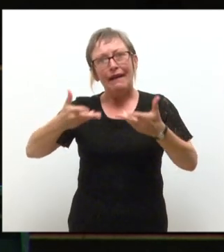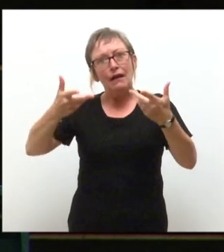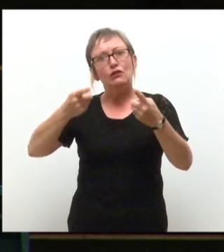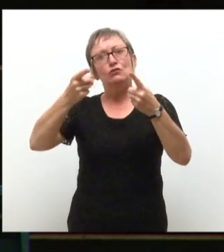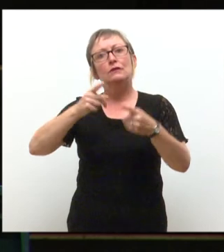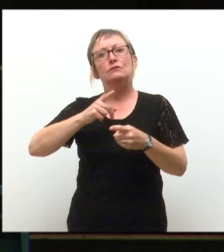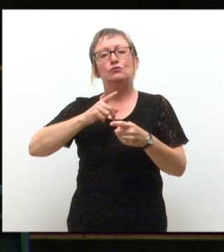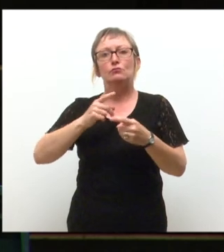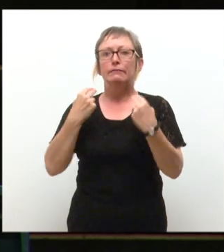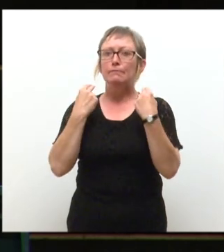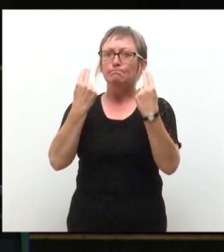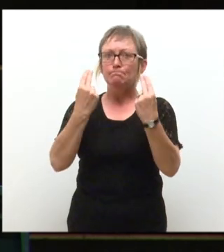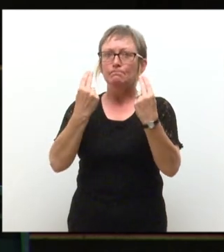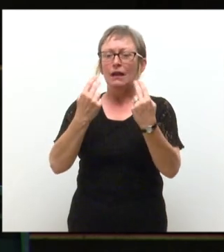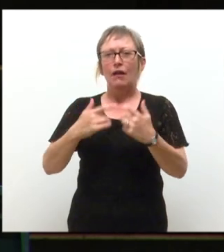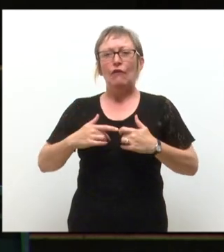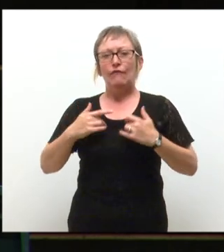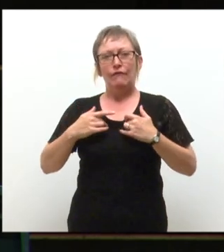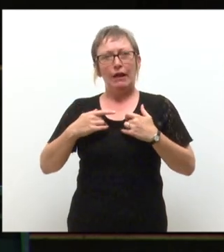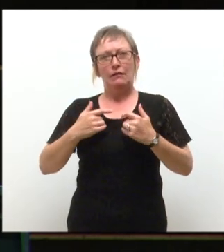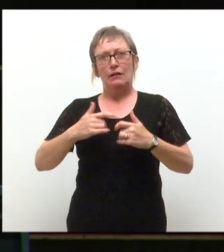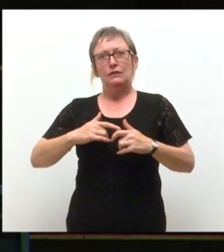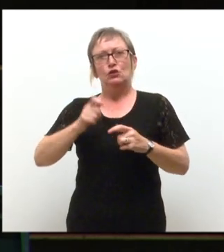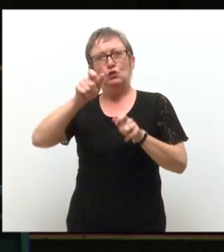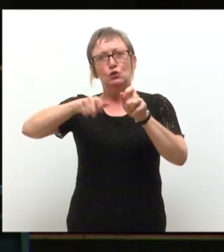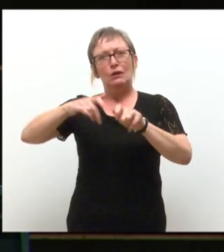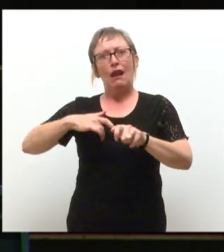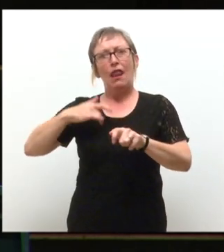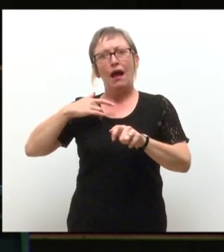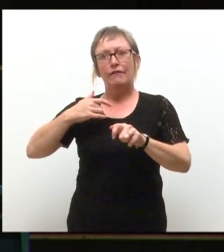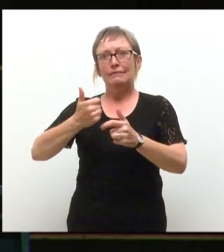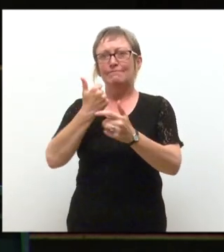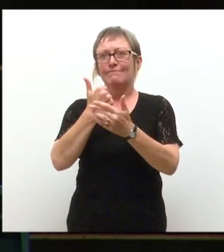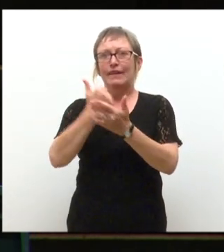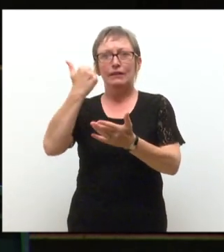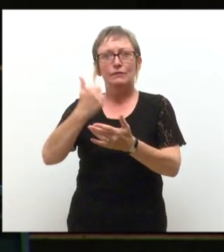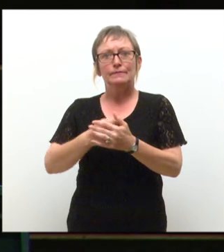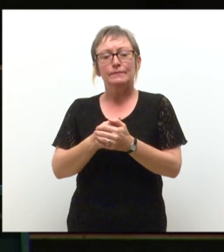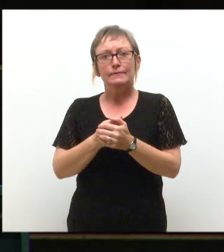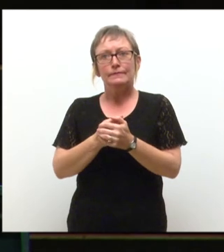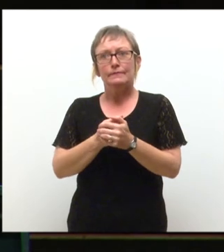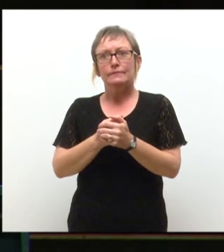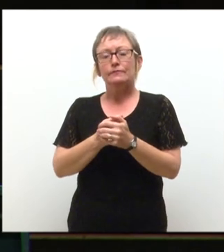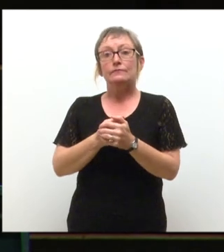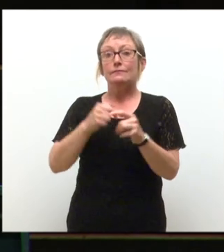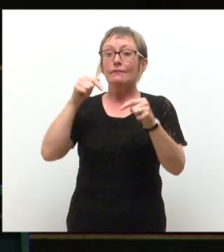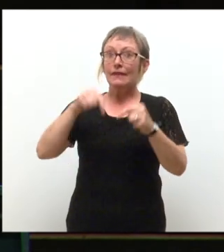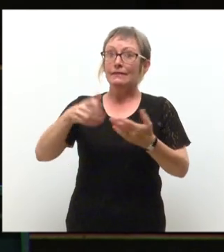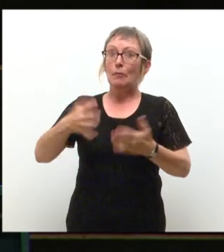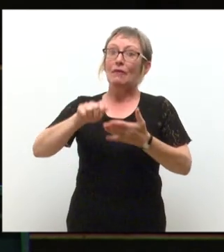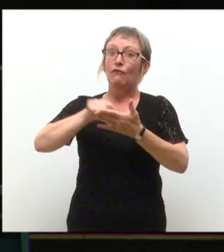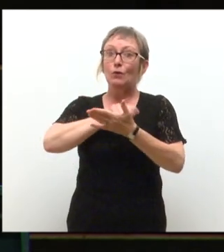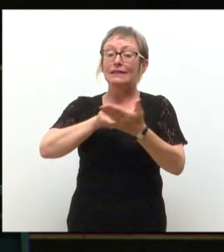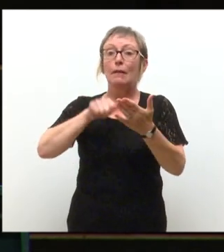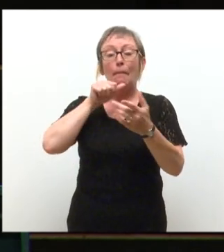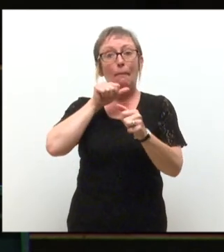up and experience a unique student life. There is a reason we have been voted by our students as the best student association in Scotland for many years